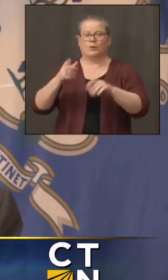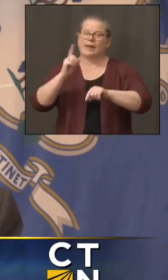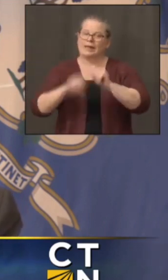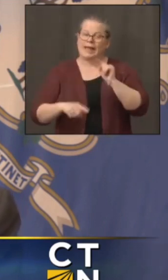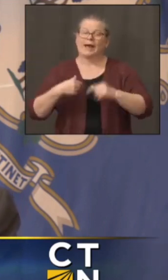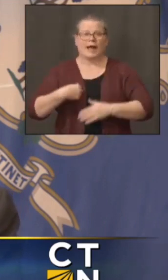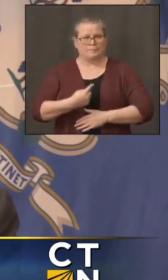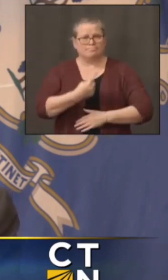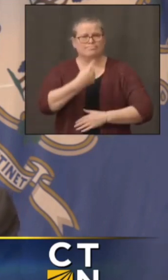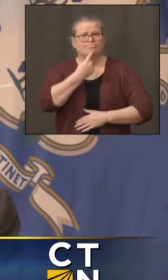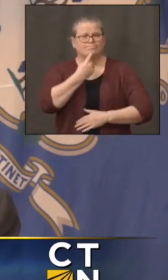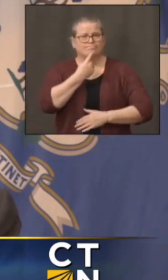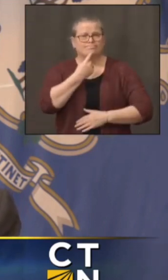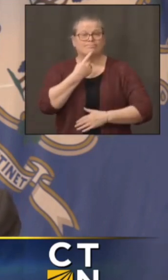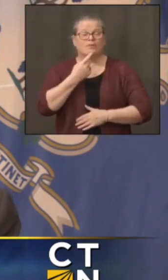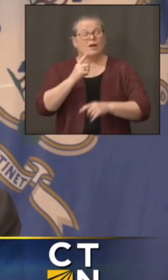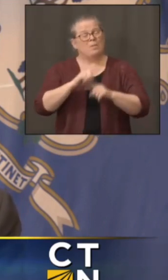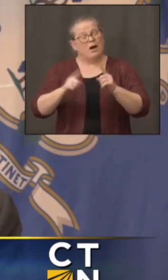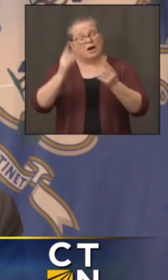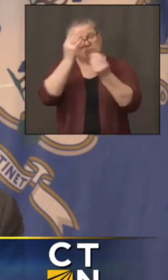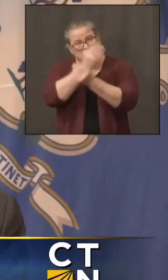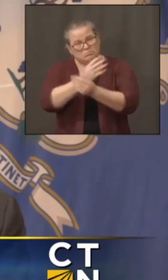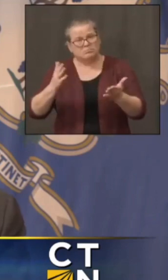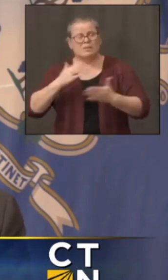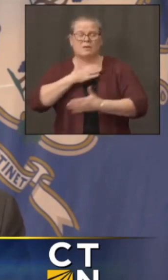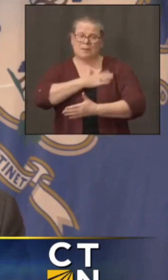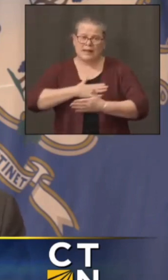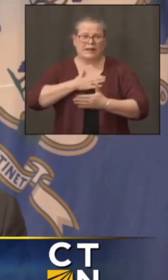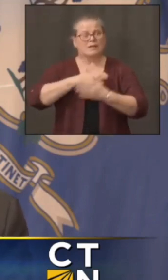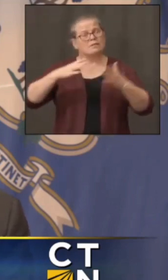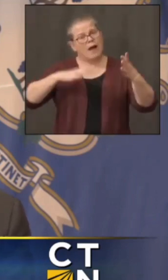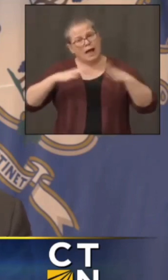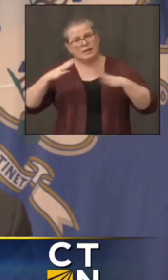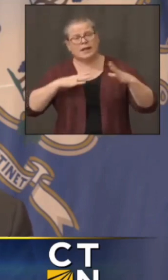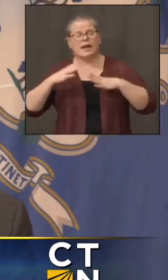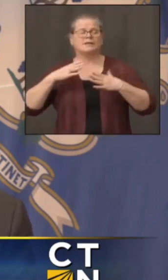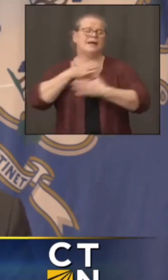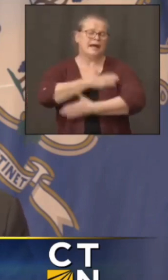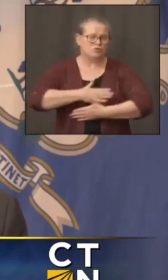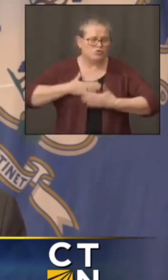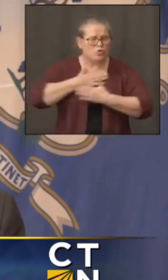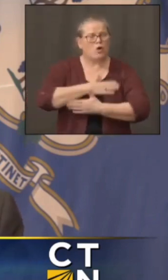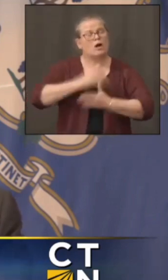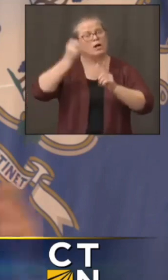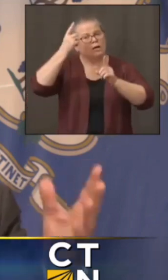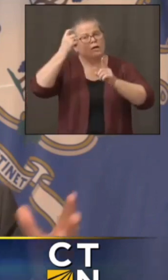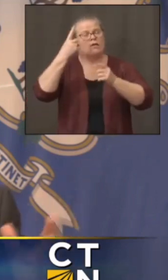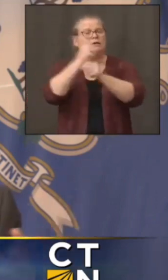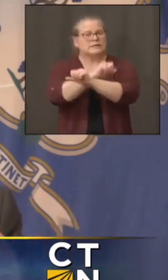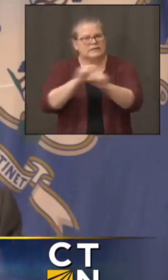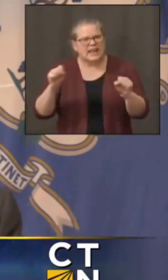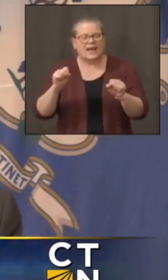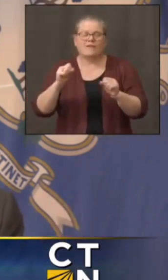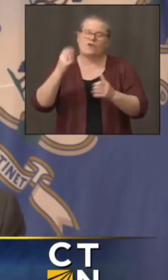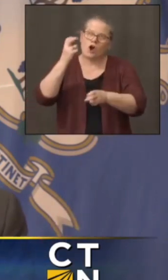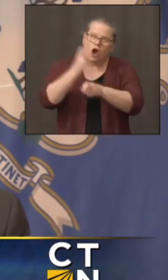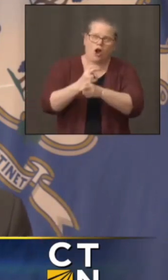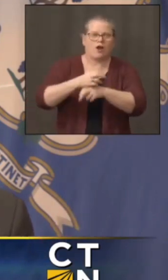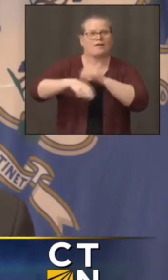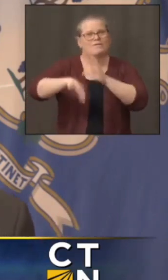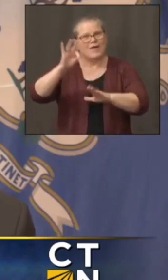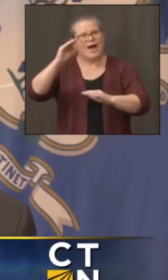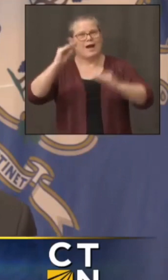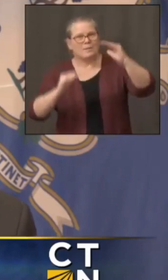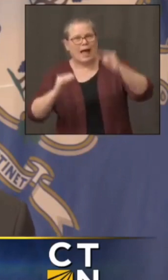be able to enjoy these holidays and do it safely. I know you've got to get that right balance. I've always had Thanksgiving, big extended family.